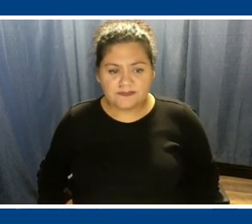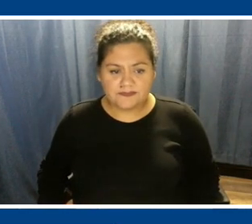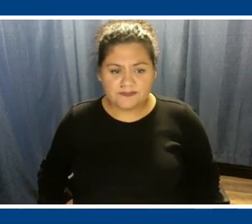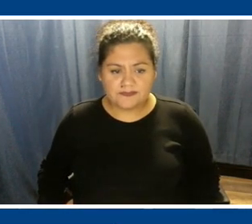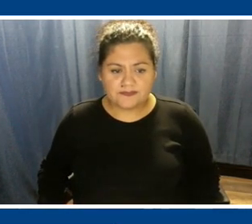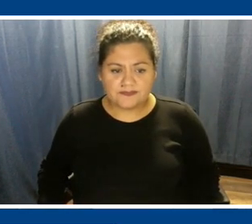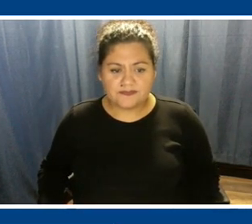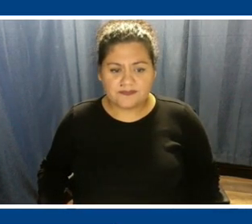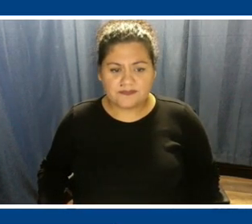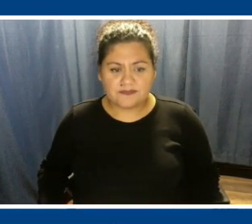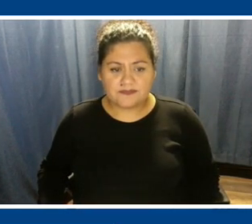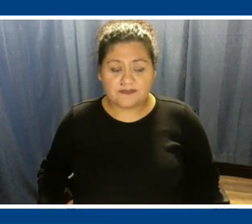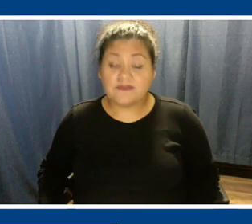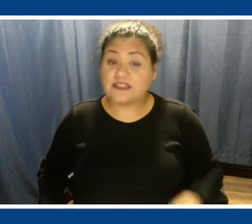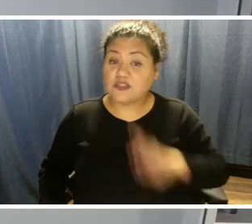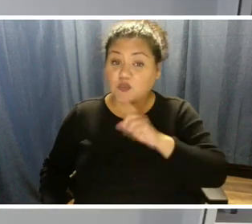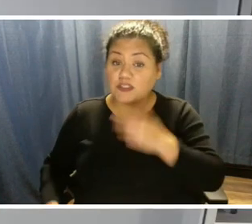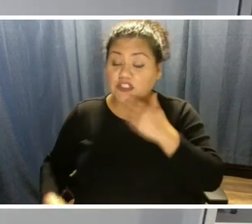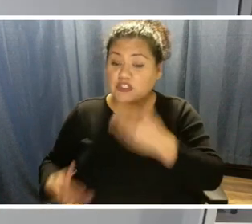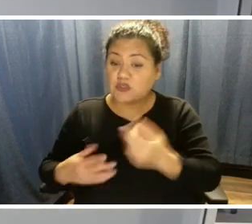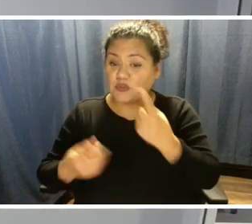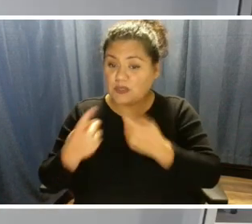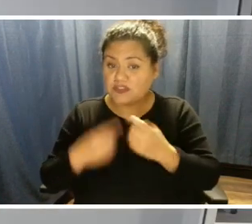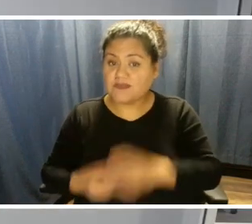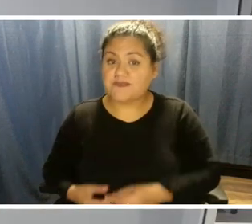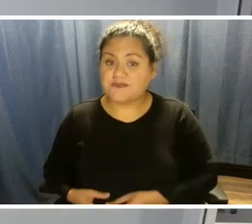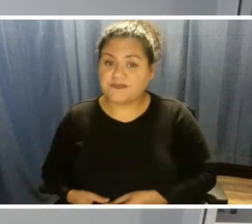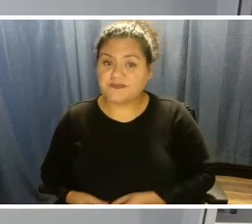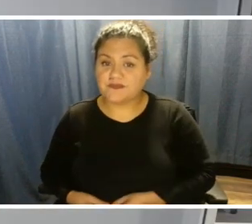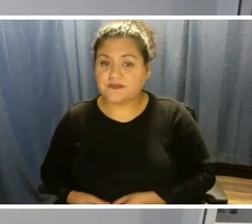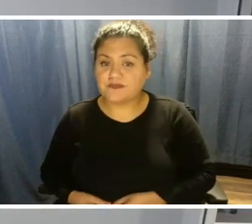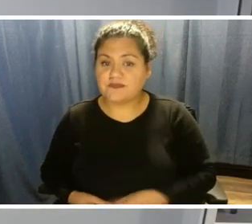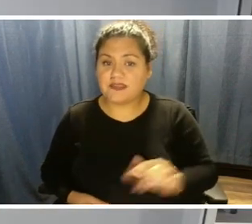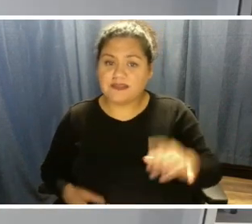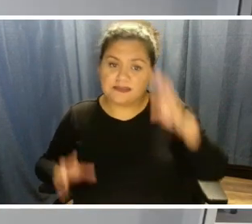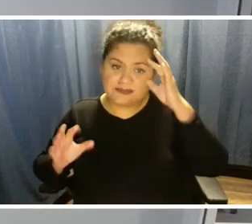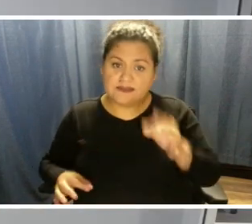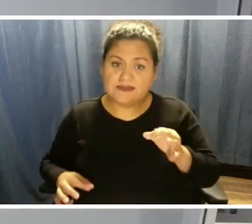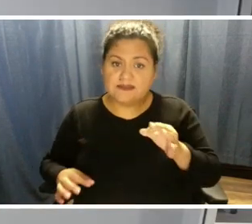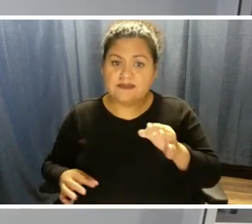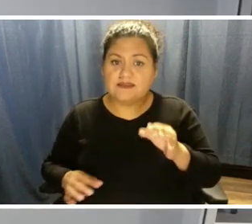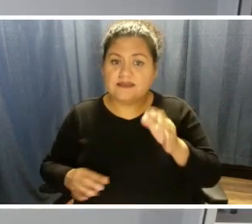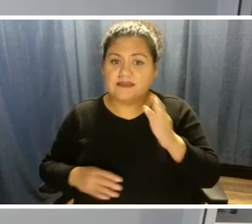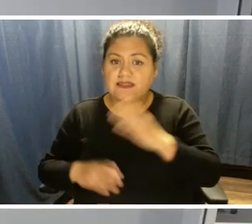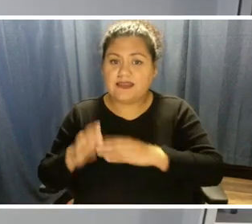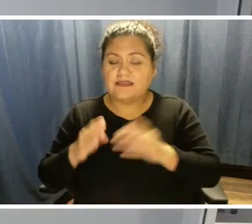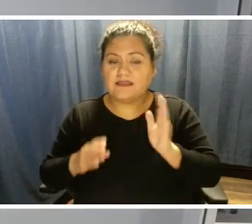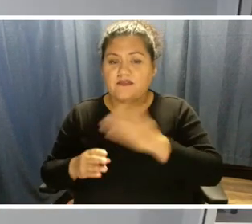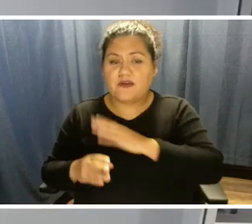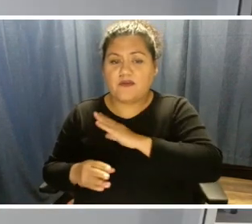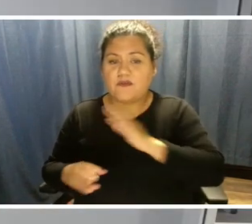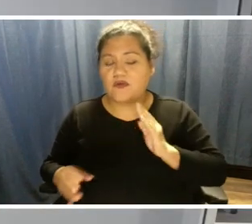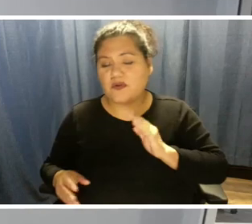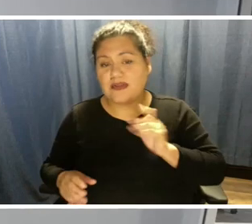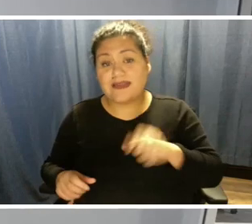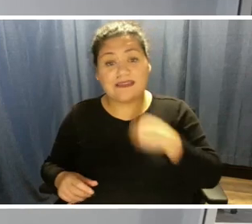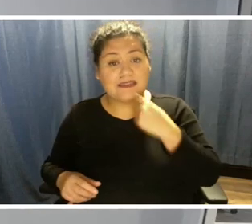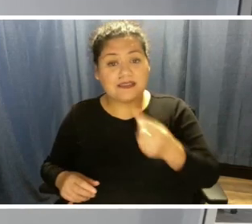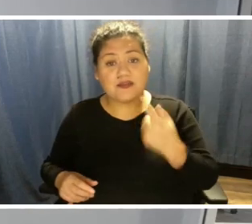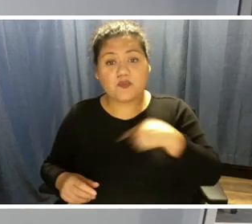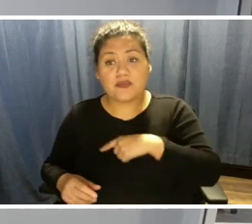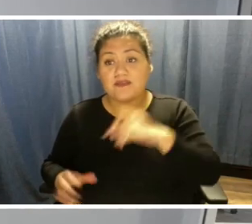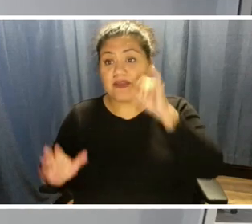So that's a really good question. And that decision is in the hands of our board. I can tell you that we've identified